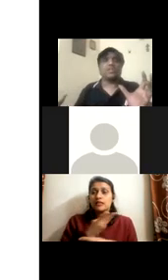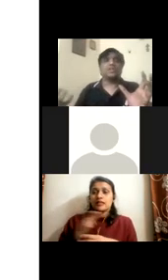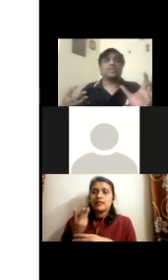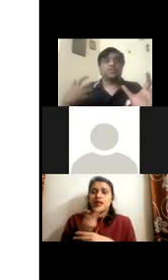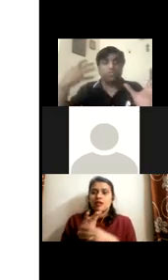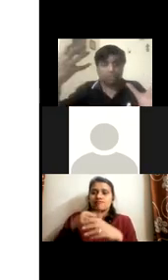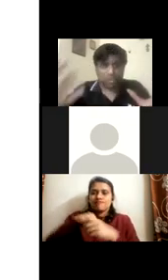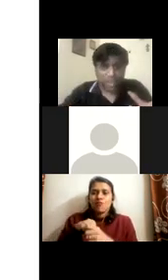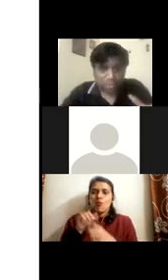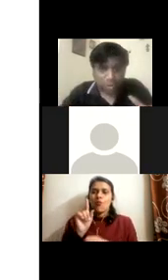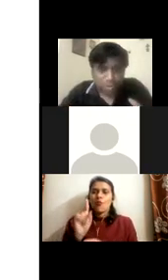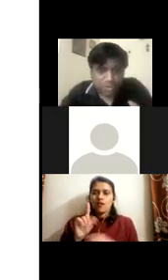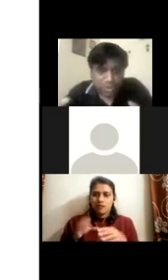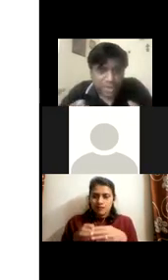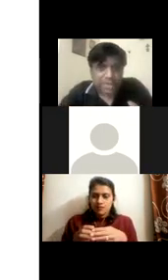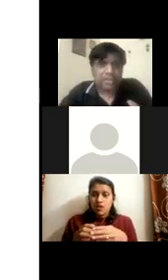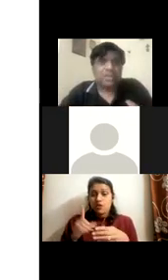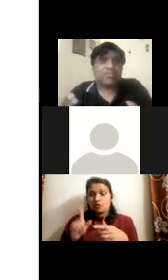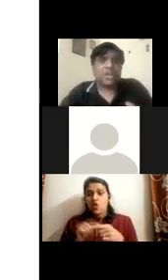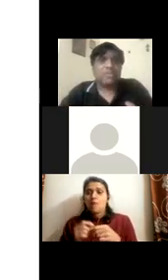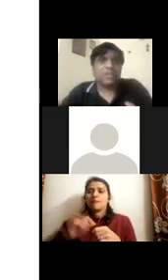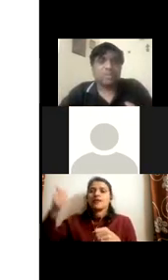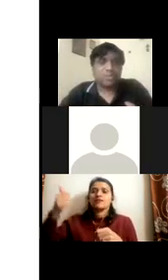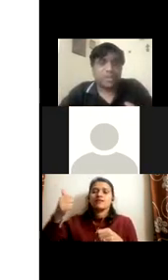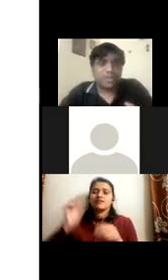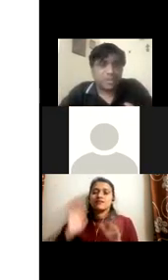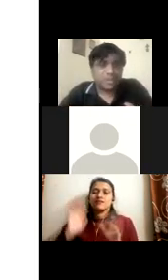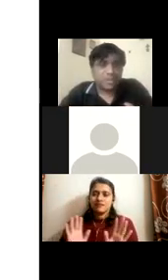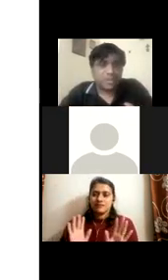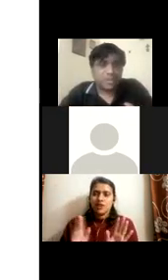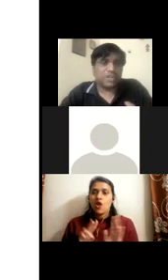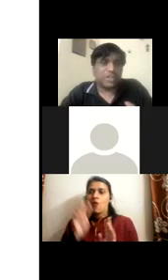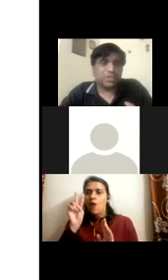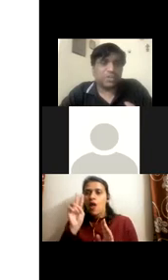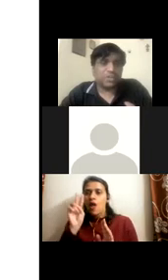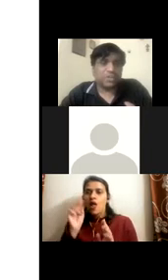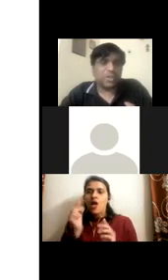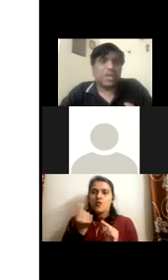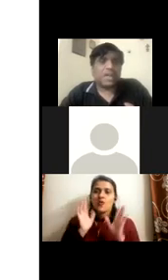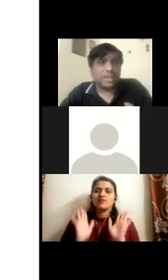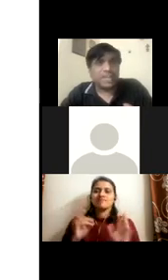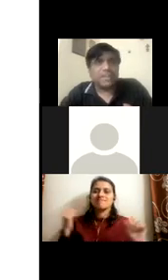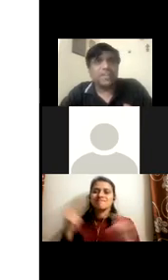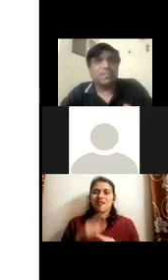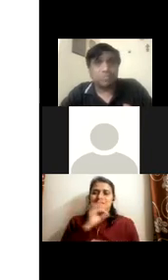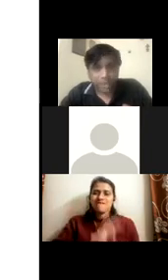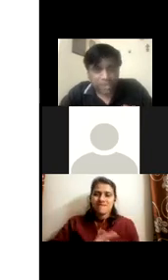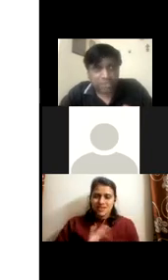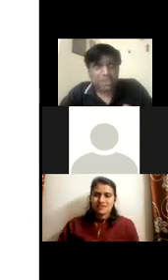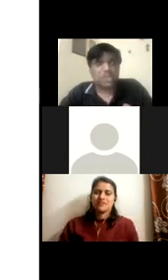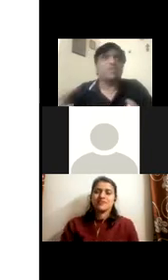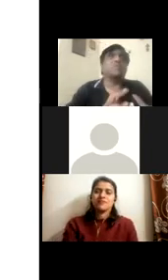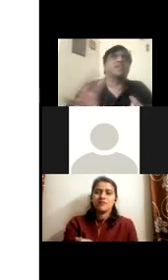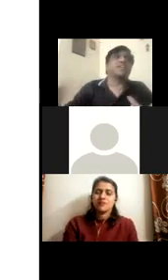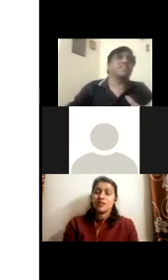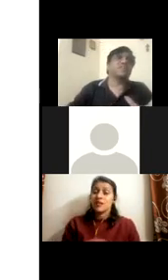together to, for the employment, to get a viable employment opportunity. Okay. And then delivery, like Saksim